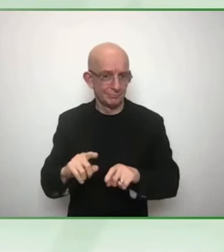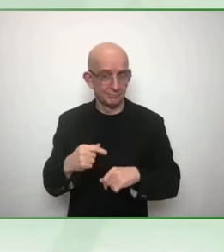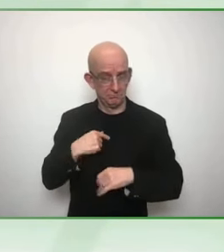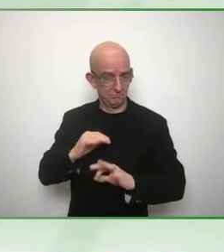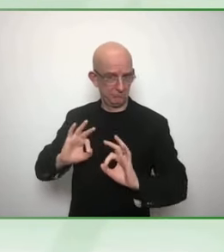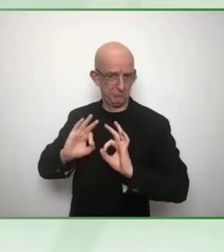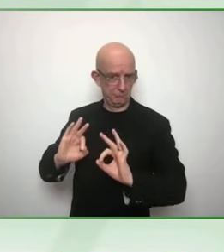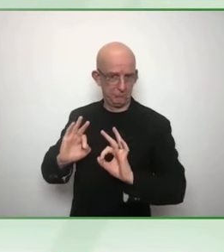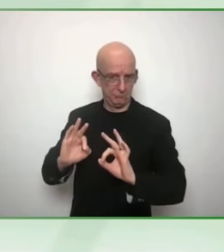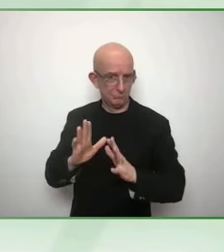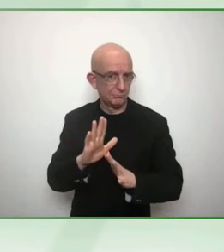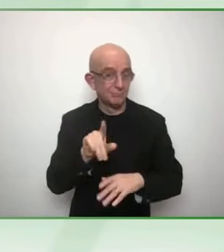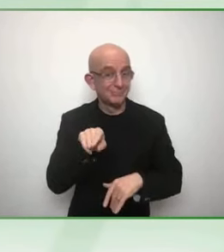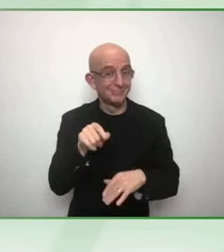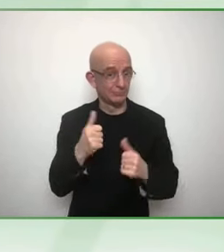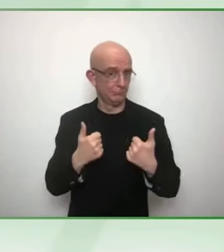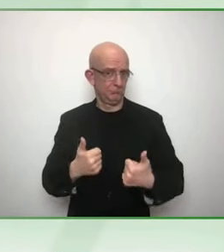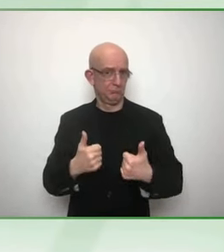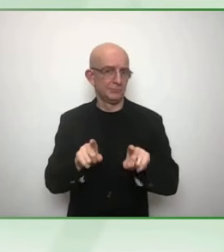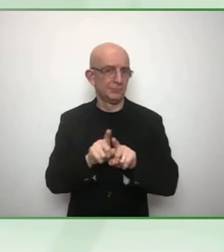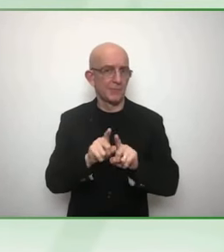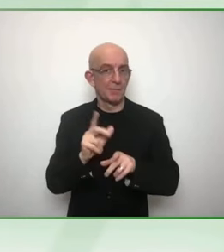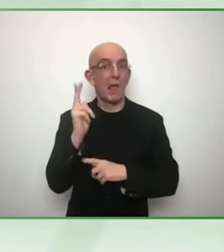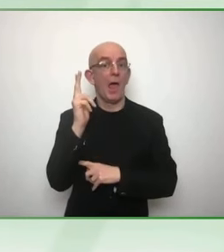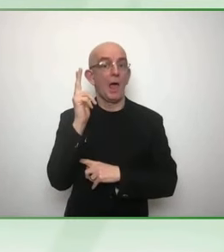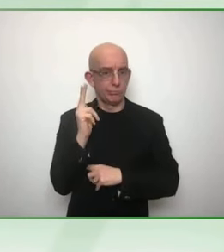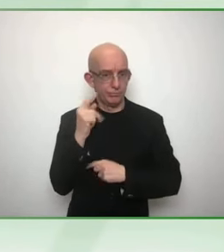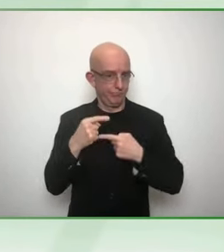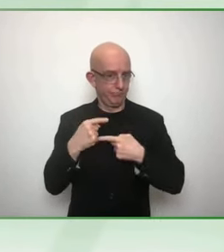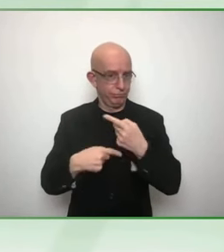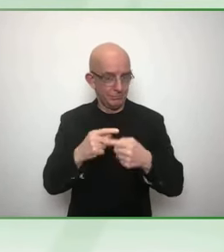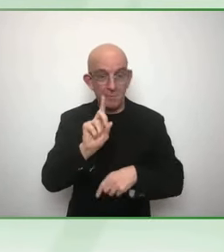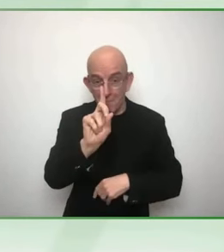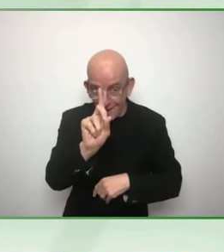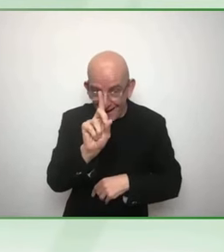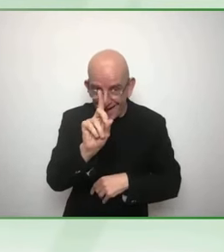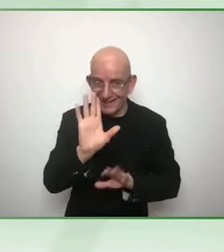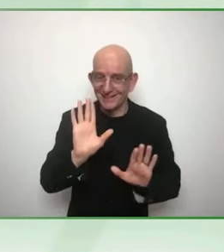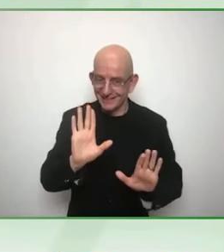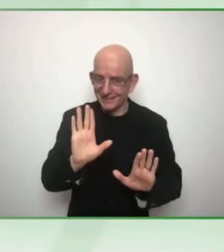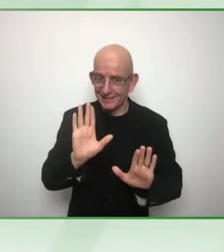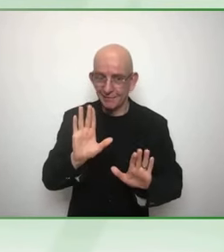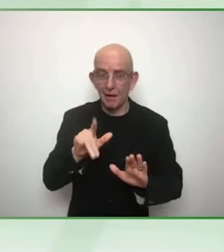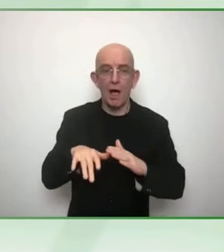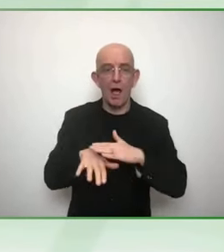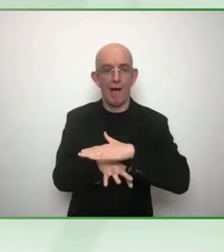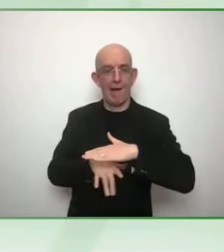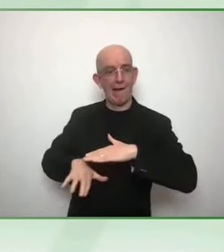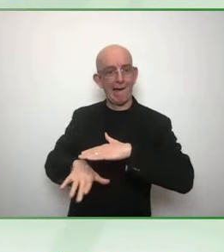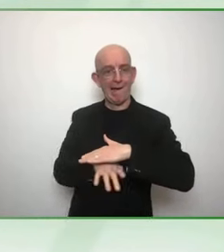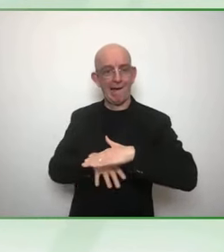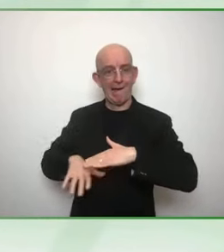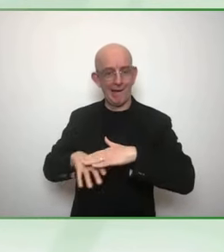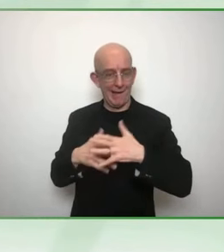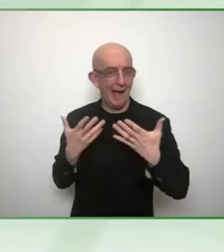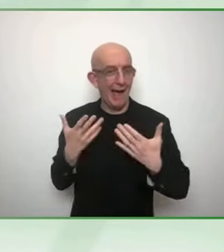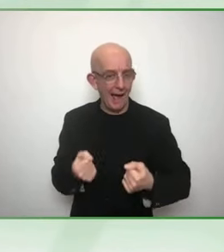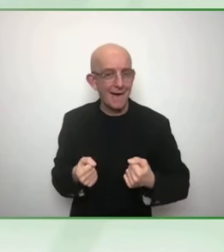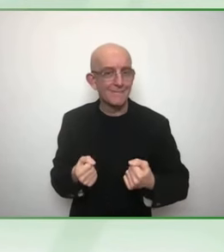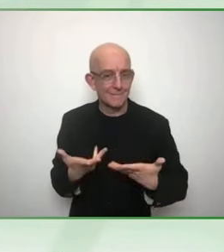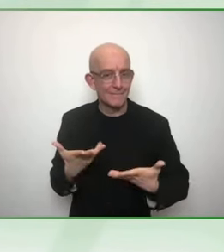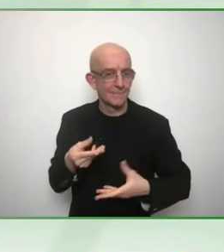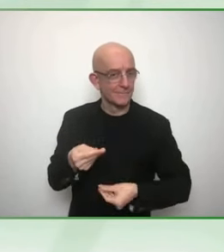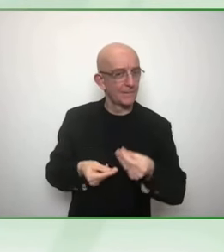challenge of disability-inclusive SDGs implementation. It's another side of coin.